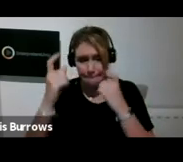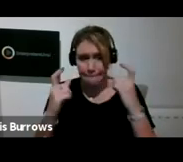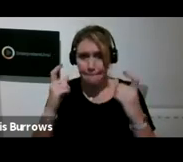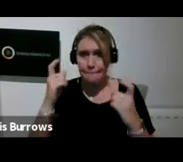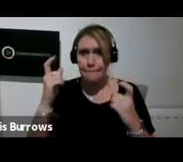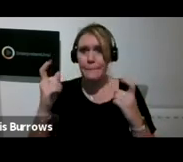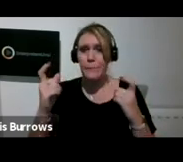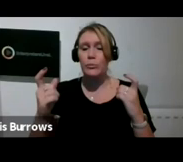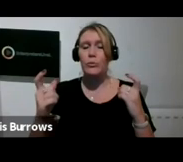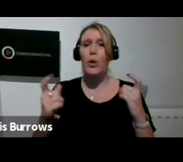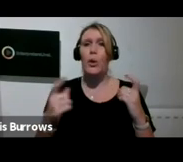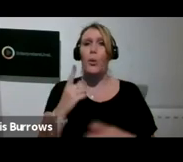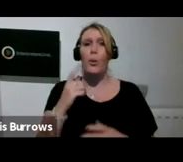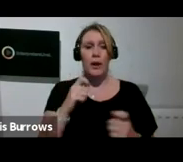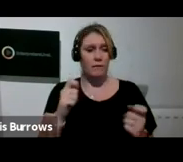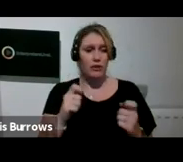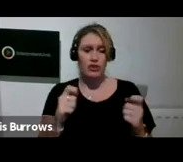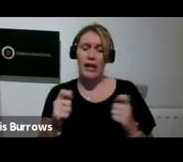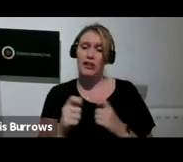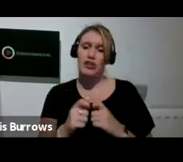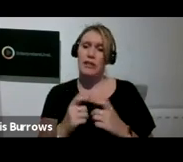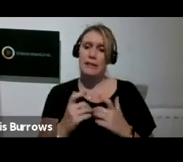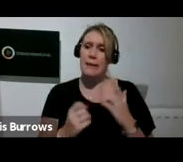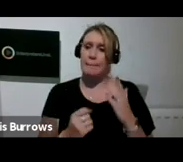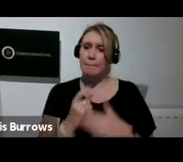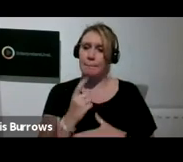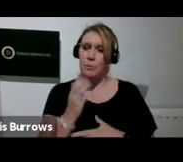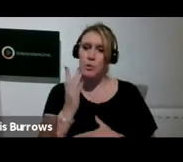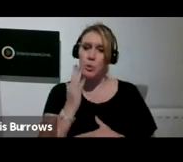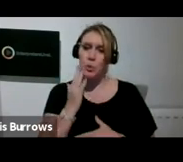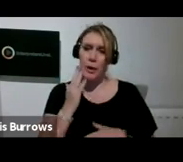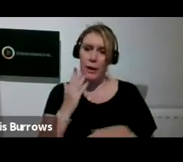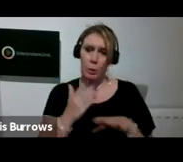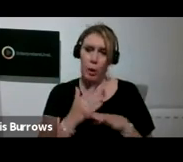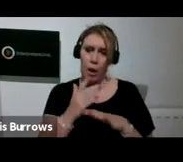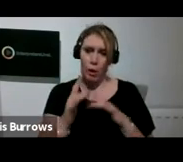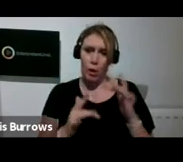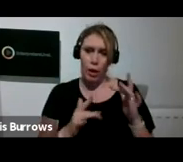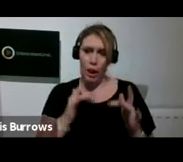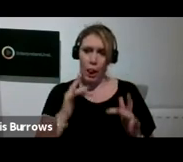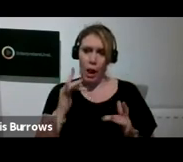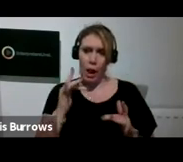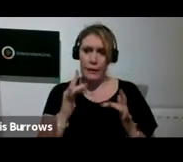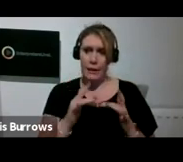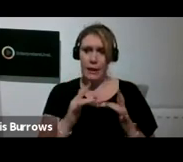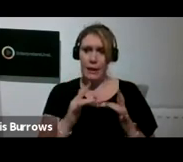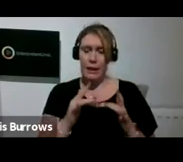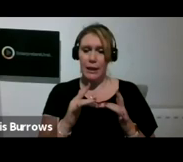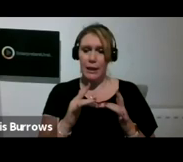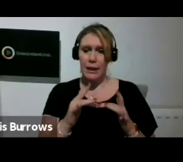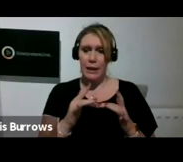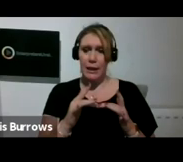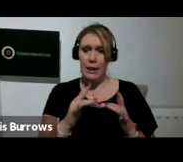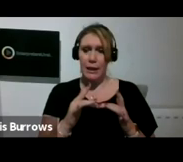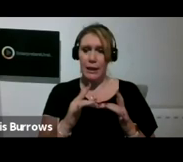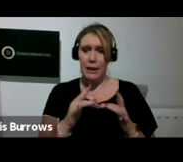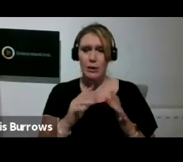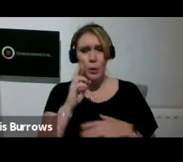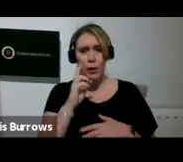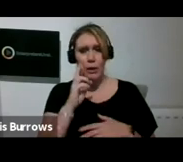like, kind of changes that takes place when work goes online is you can't tell how big it's supposed to be.